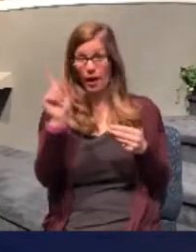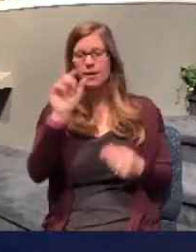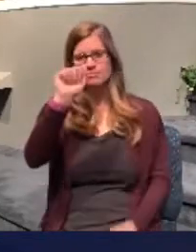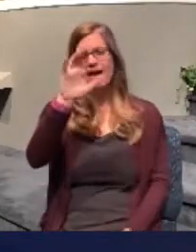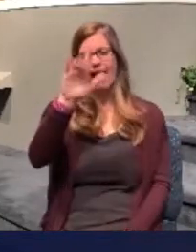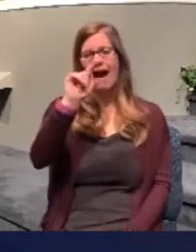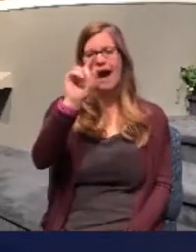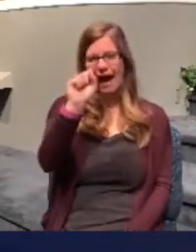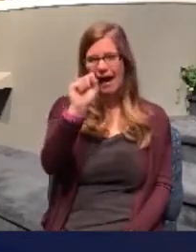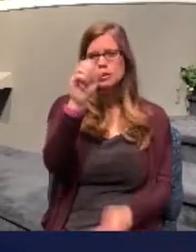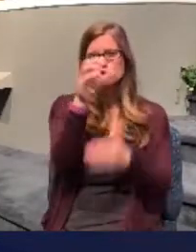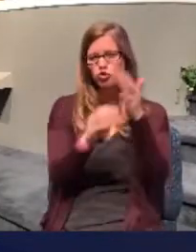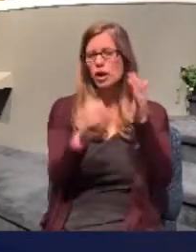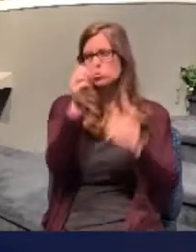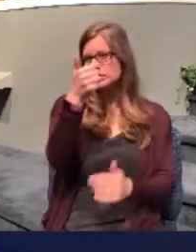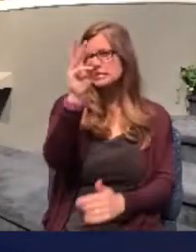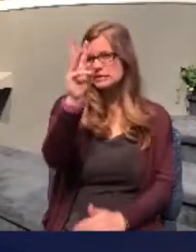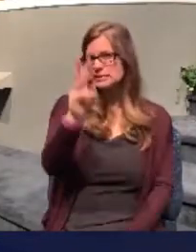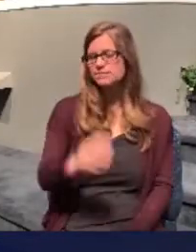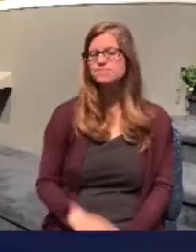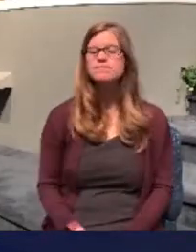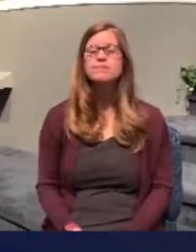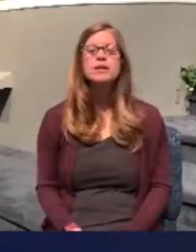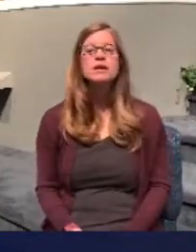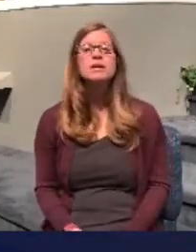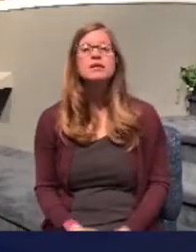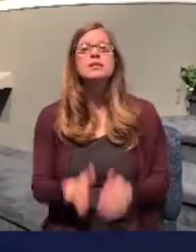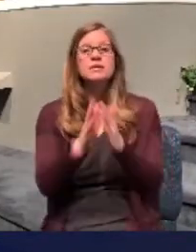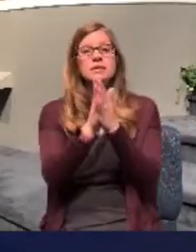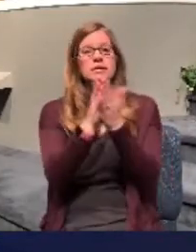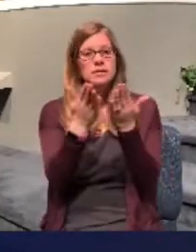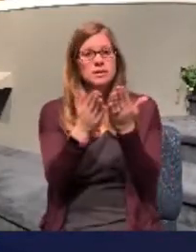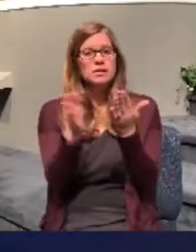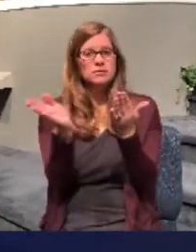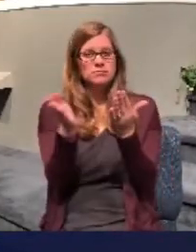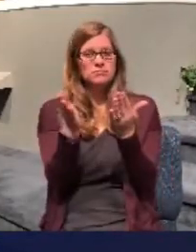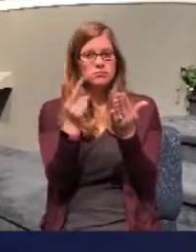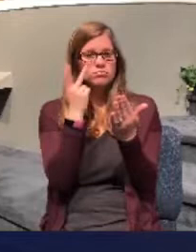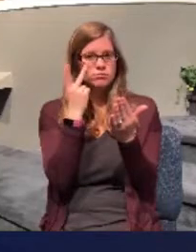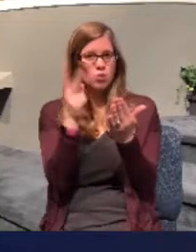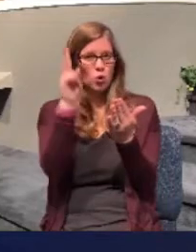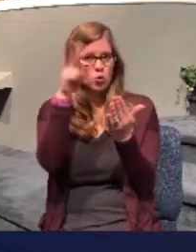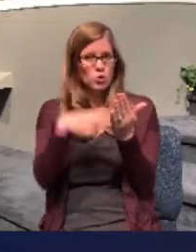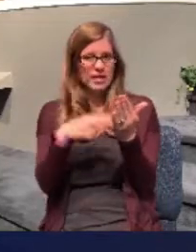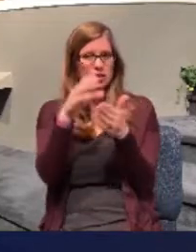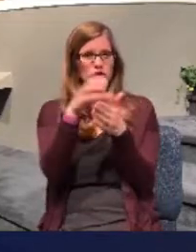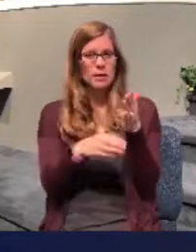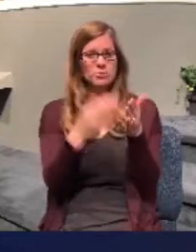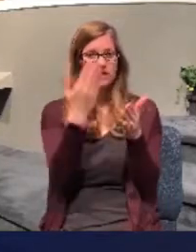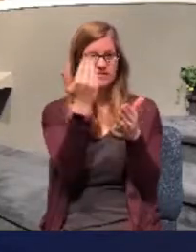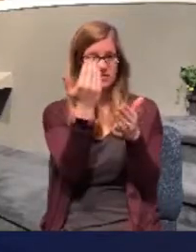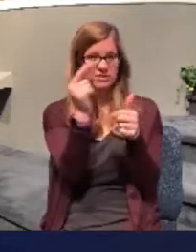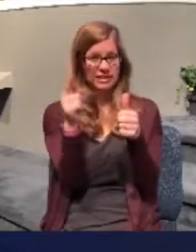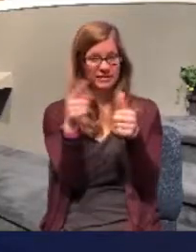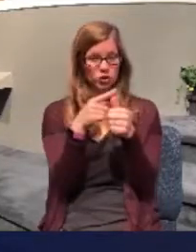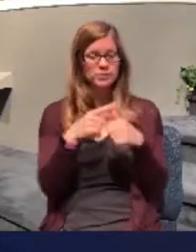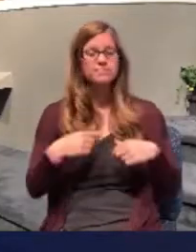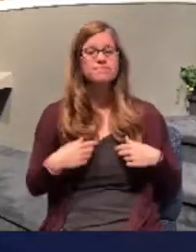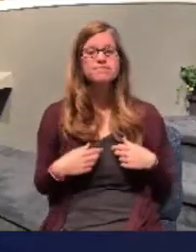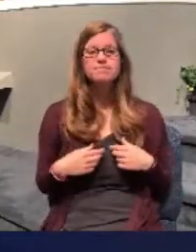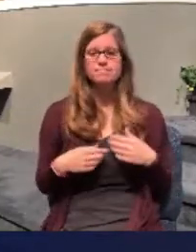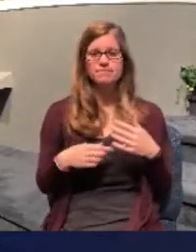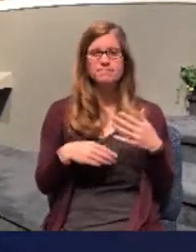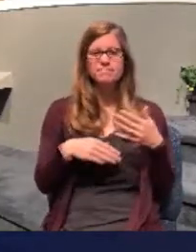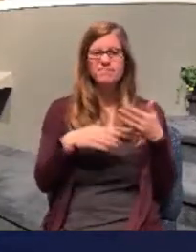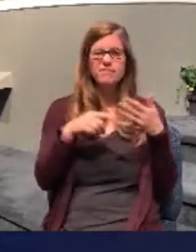If you have your Bible open, I want you to look back just for a few minutes at chapter 15. Towards the end